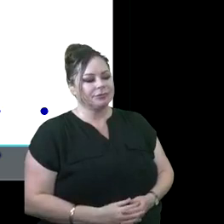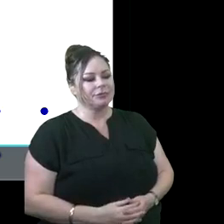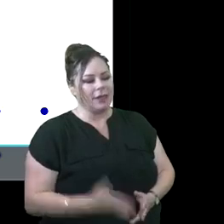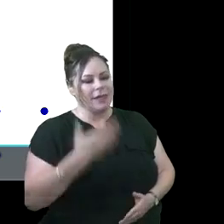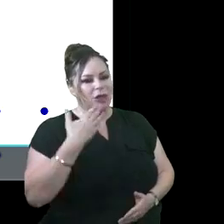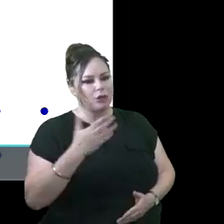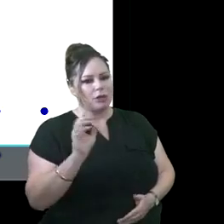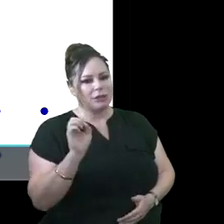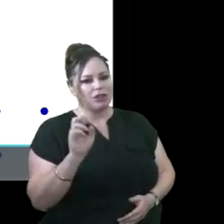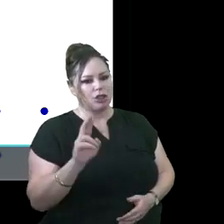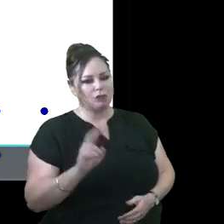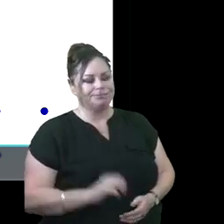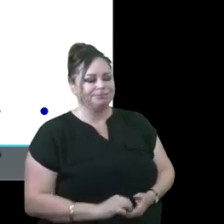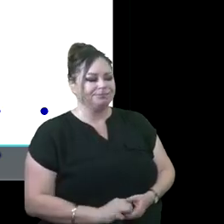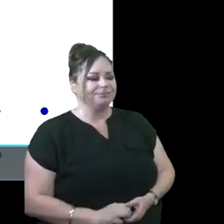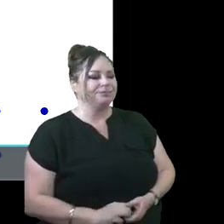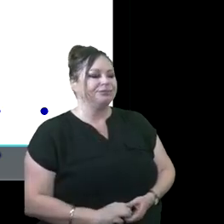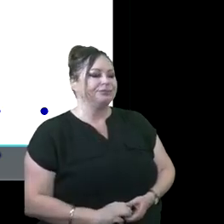Thank you, sir.